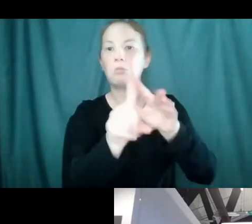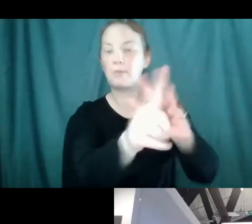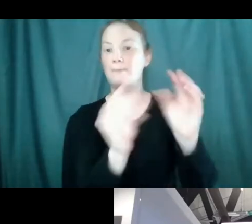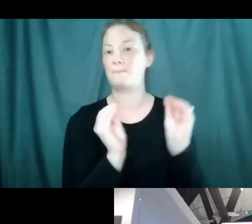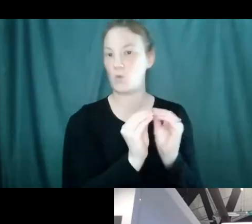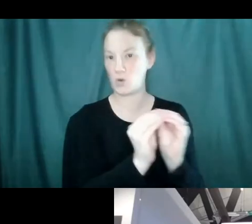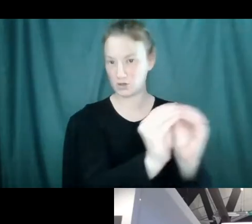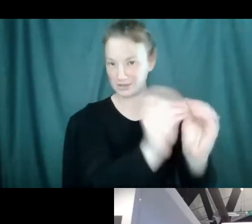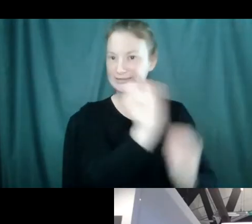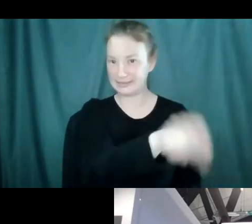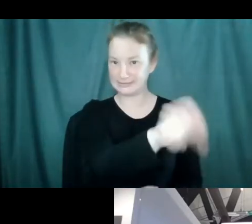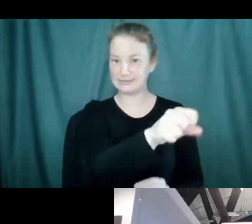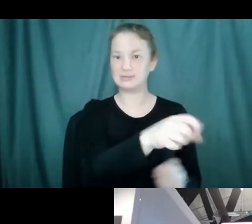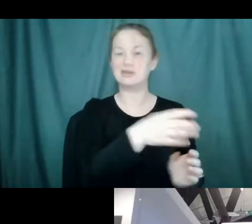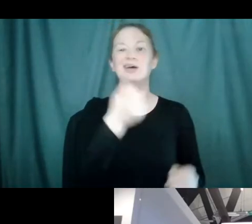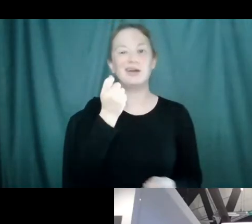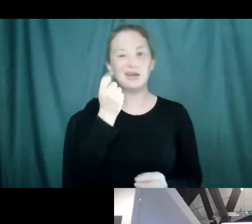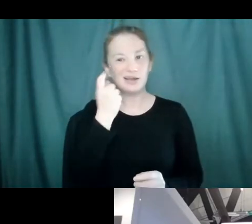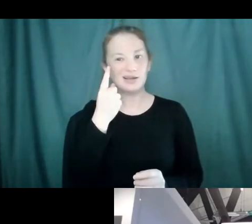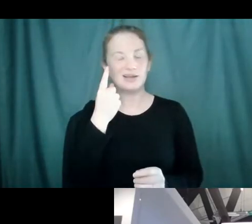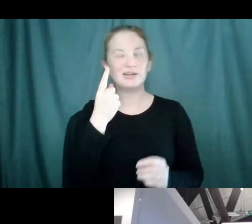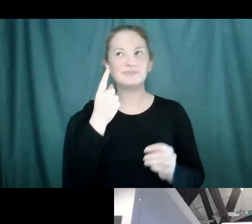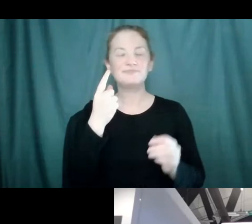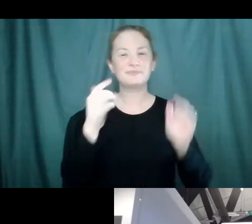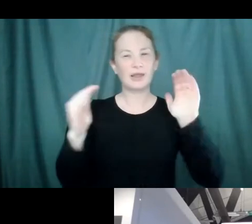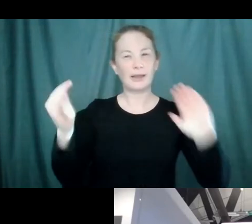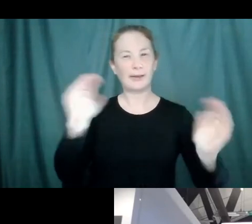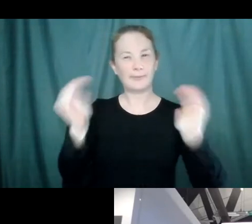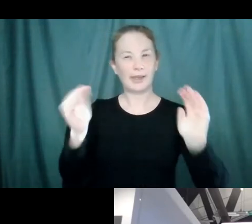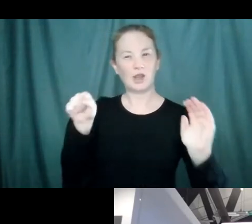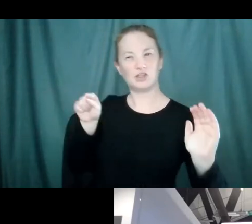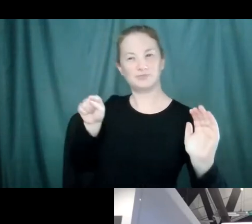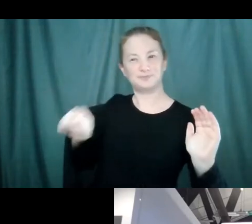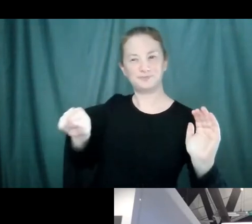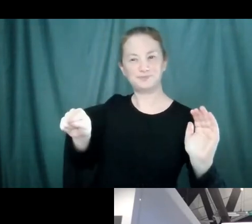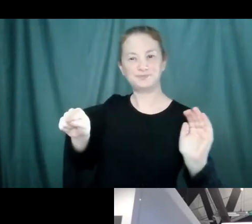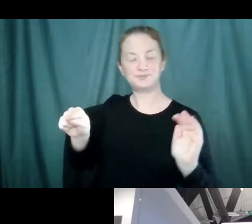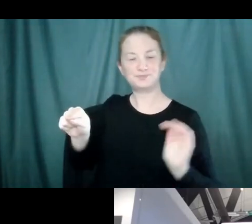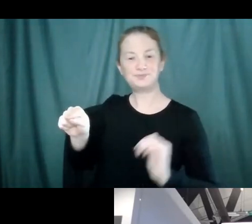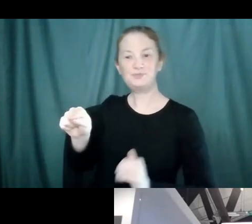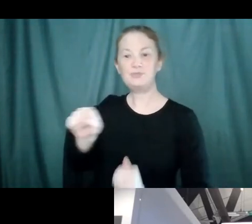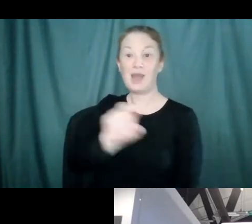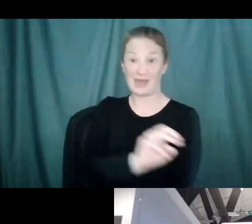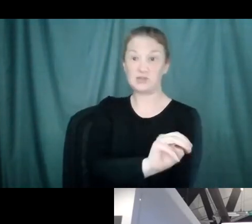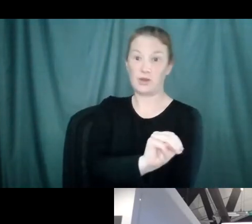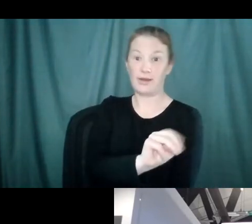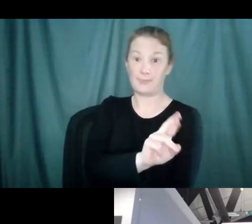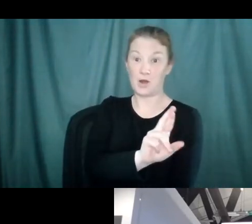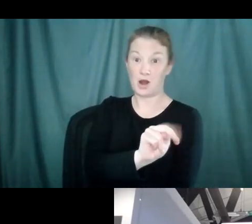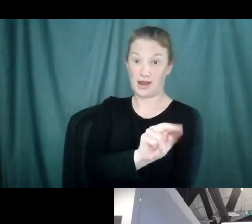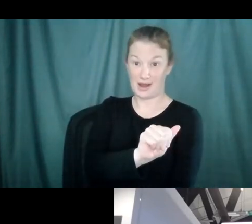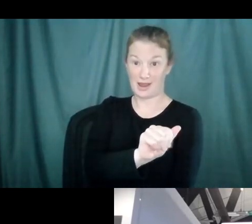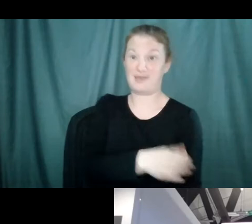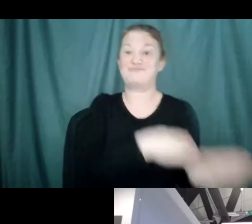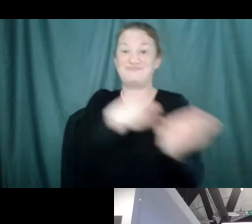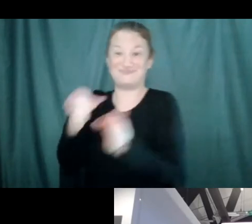much difference functionally between an MRNA vaccine and as